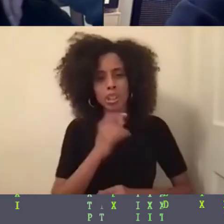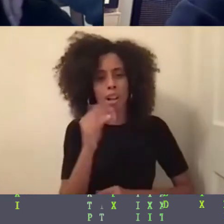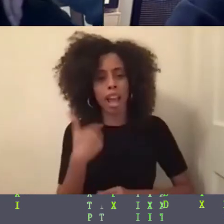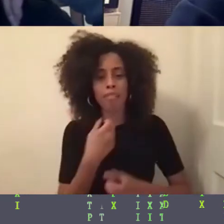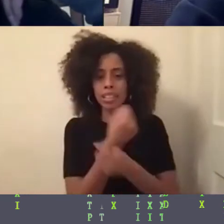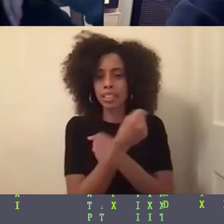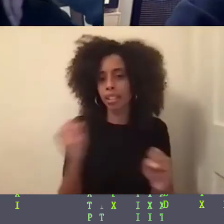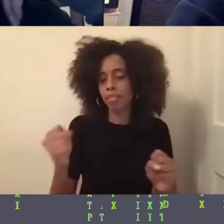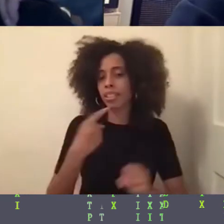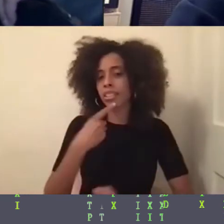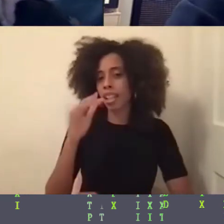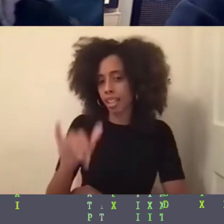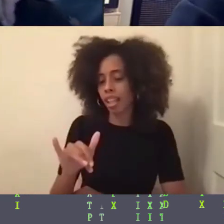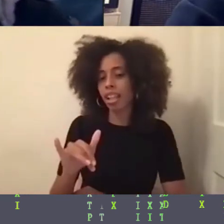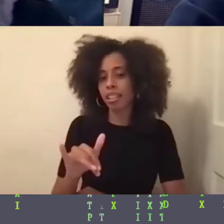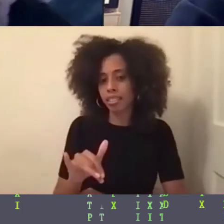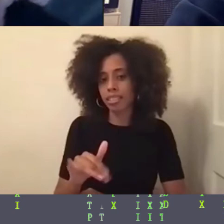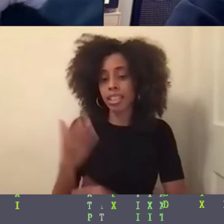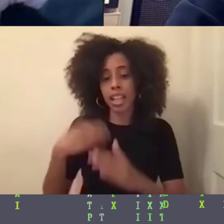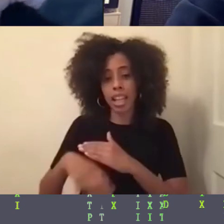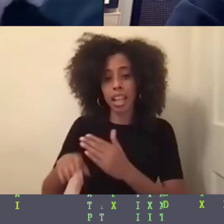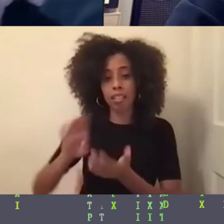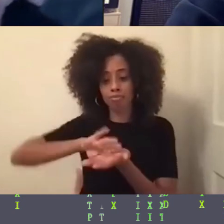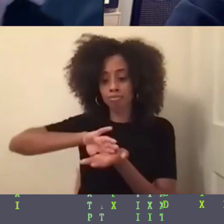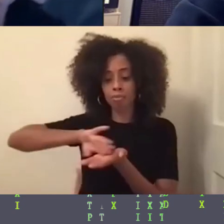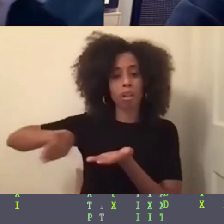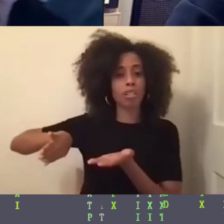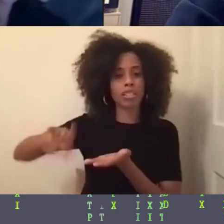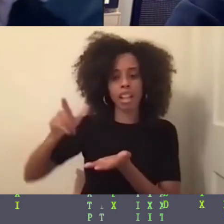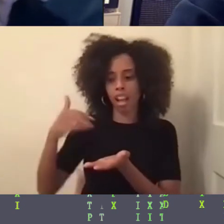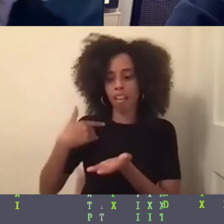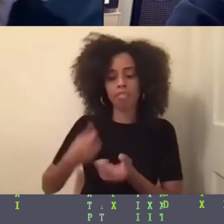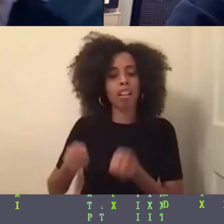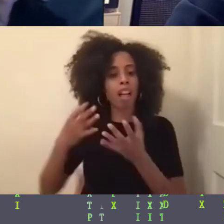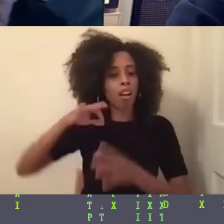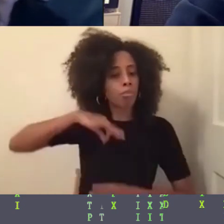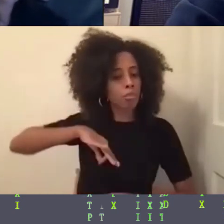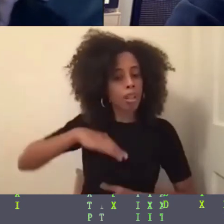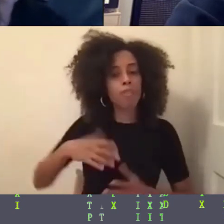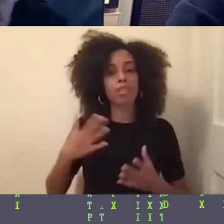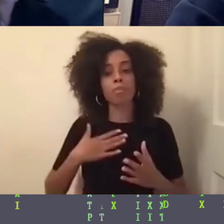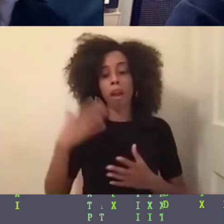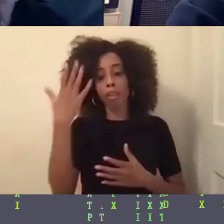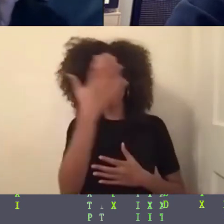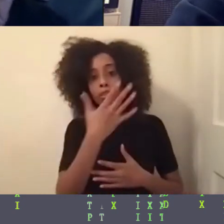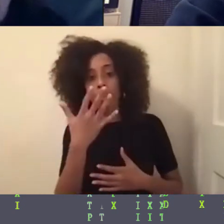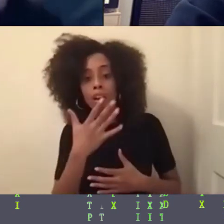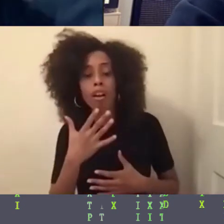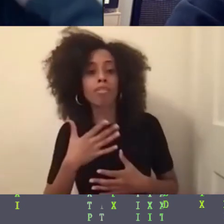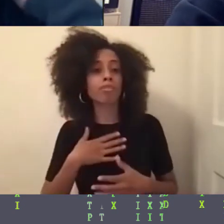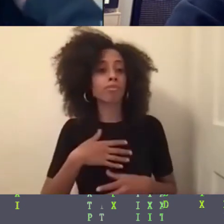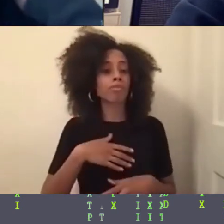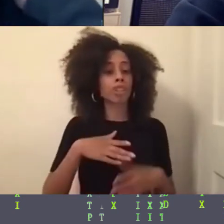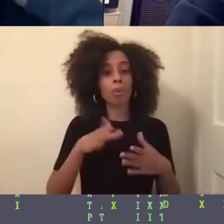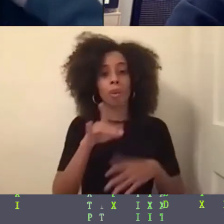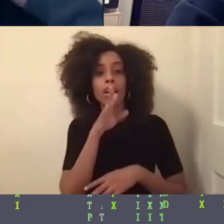though within marginalization, I have a lot of privilege with the marginalization based on how I look and all those other kinds of things, way that I speak, et cetera.